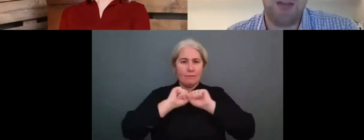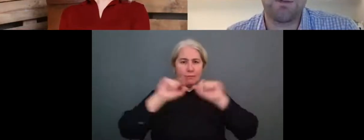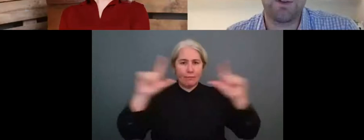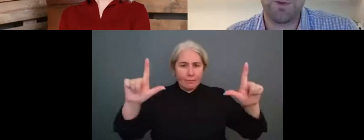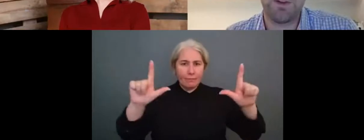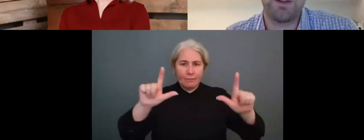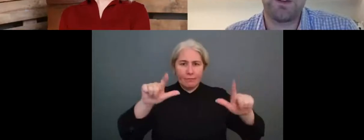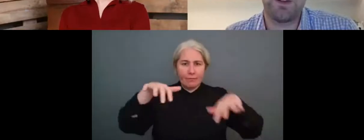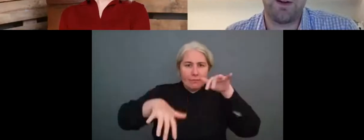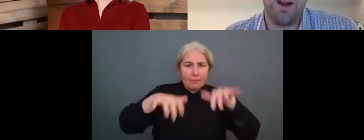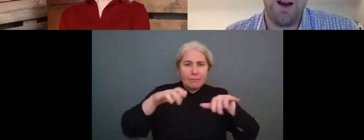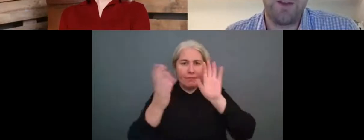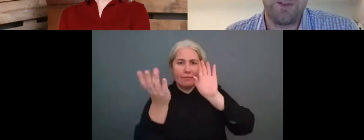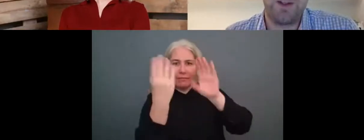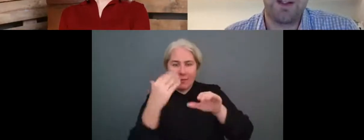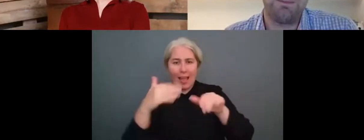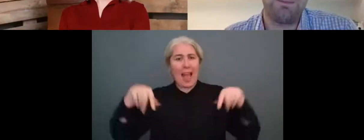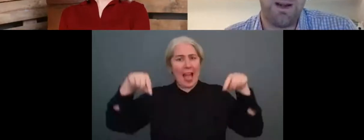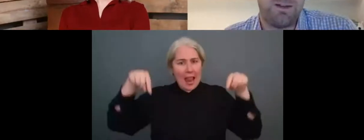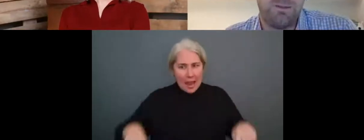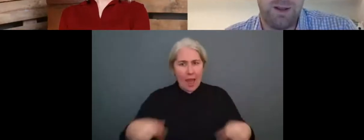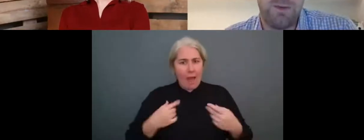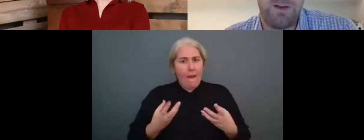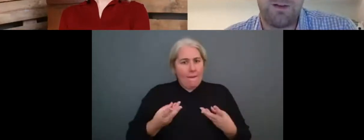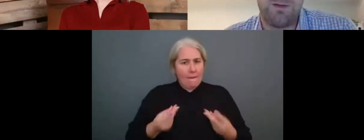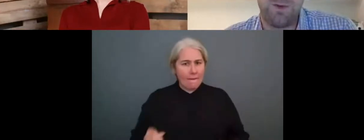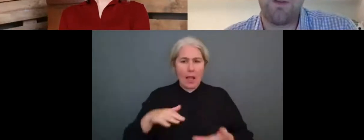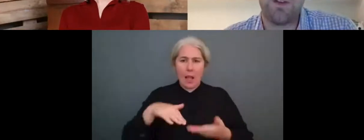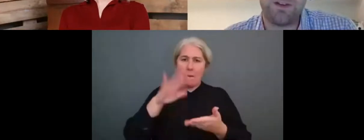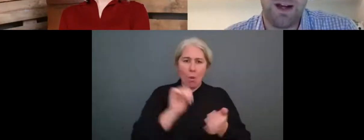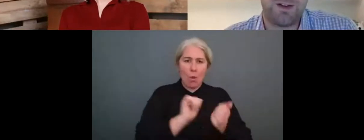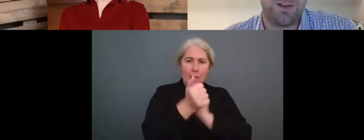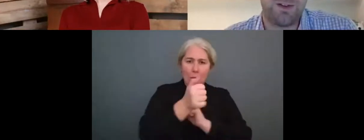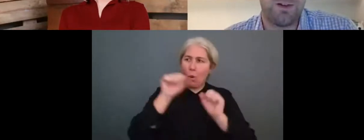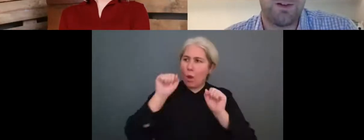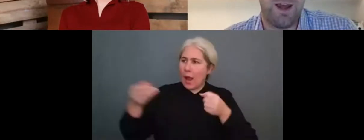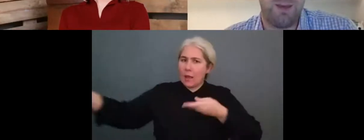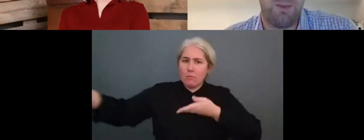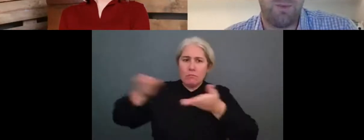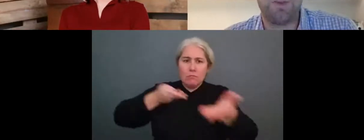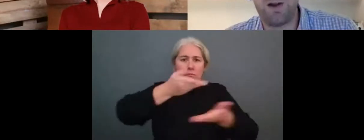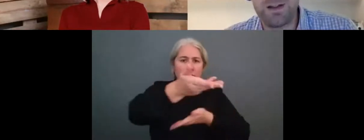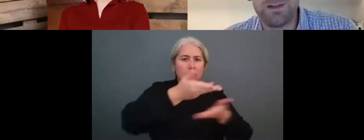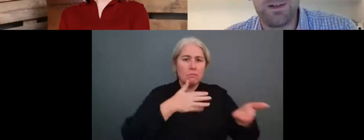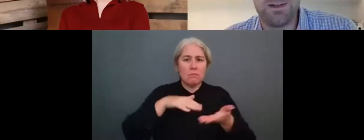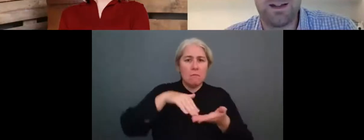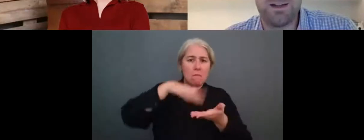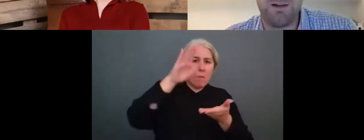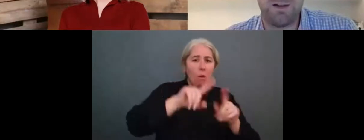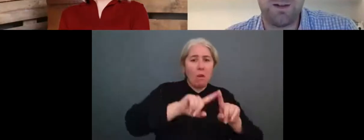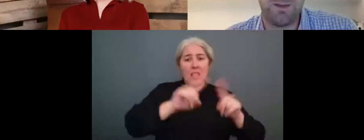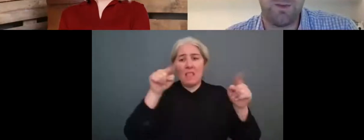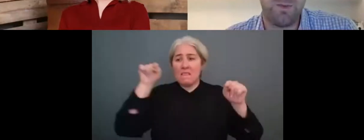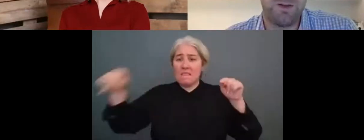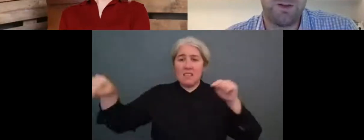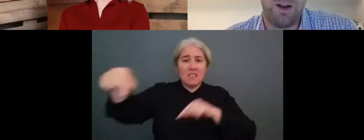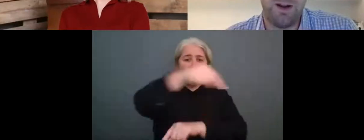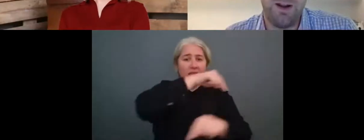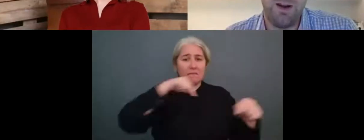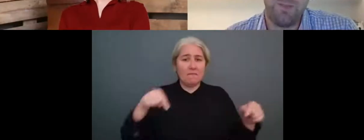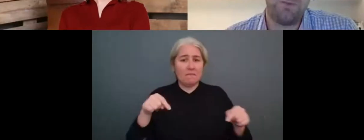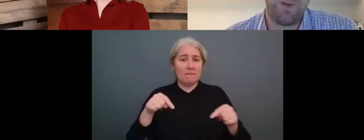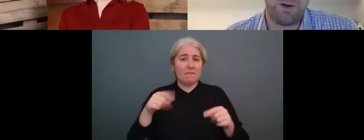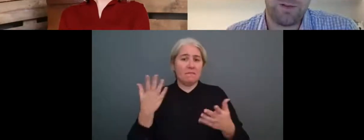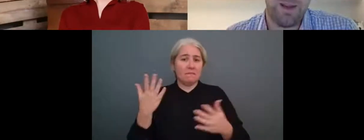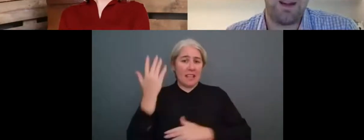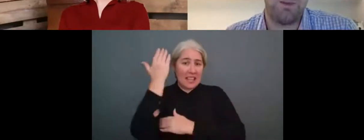and, and resources. So I've certainly benefited from a lot of interactions, um, with colleagues in the sector and some of which, uh,